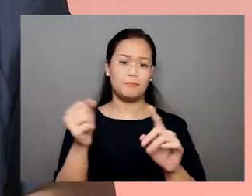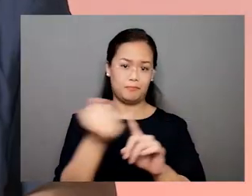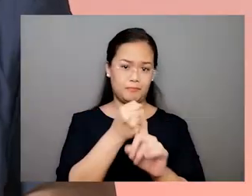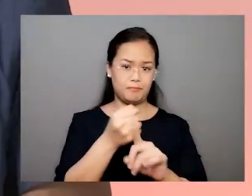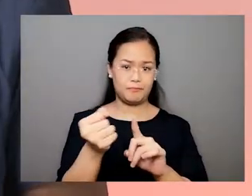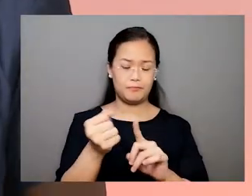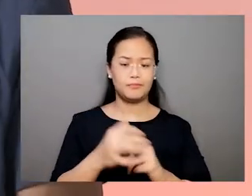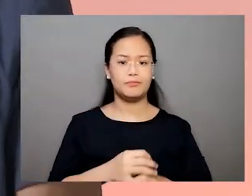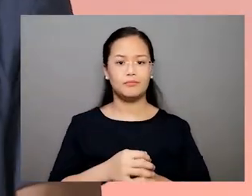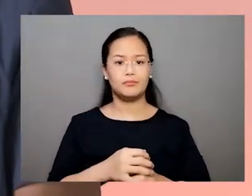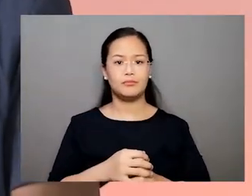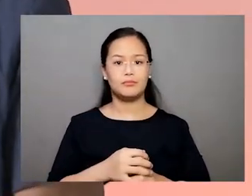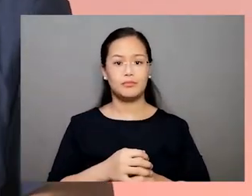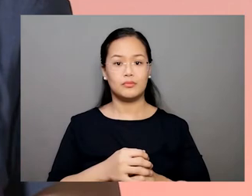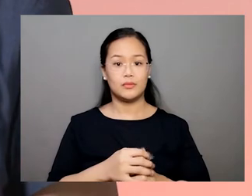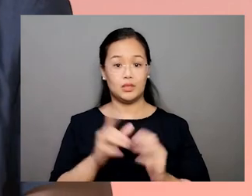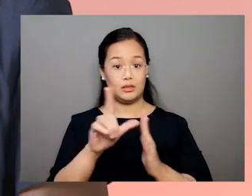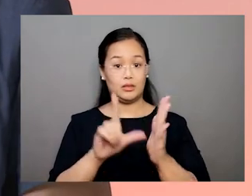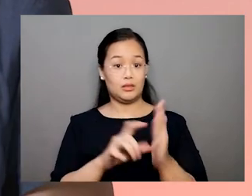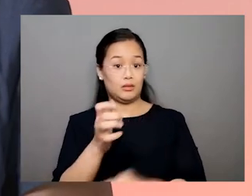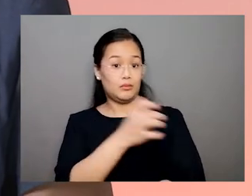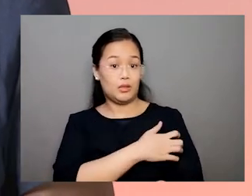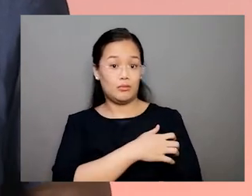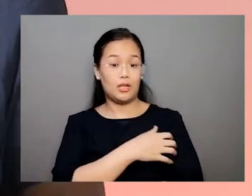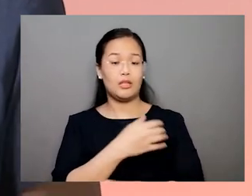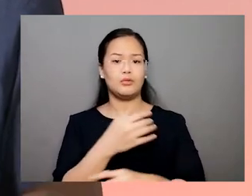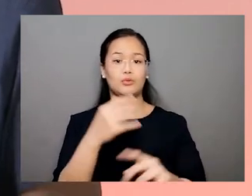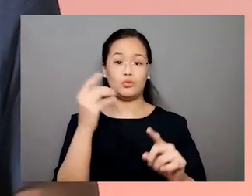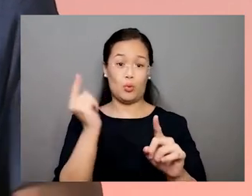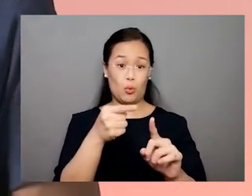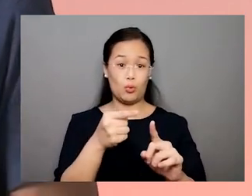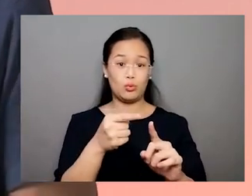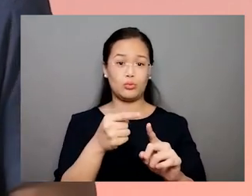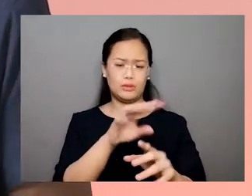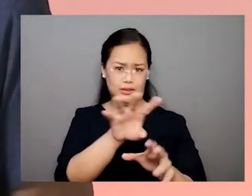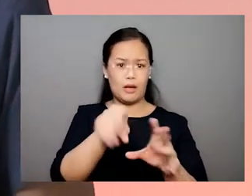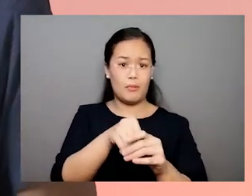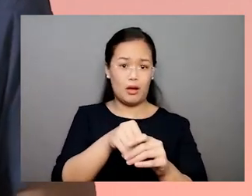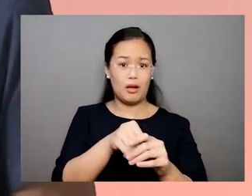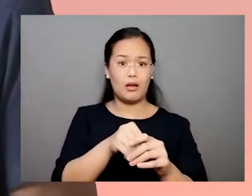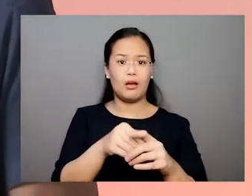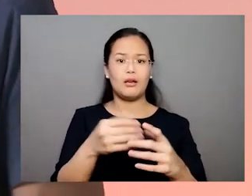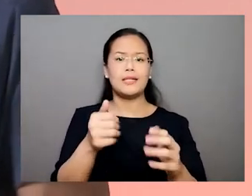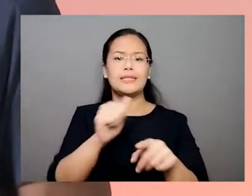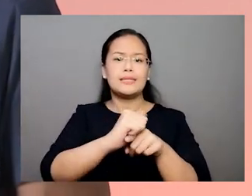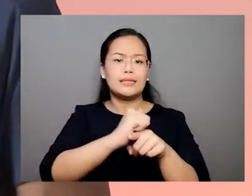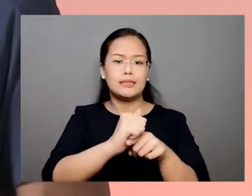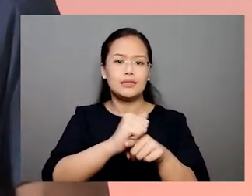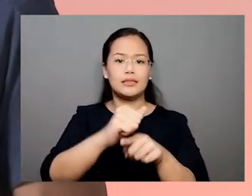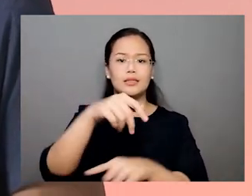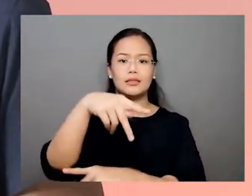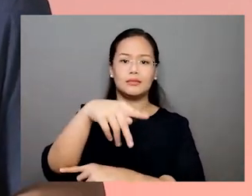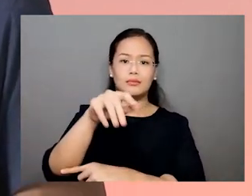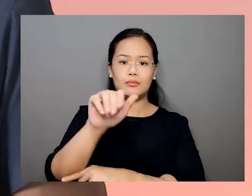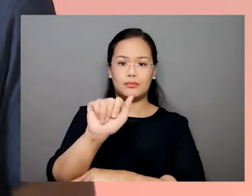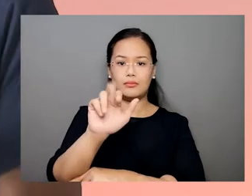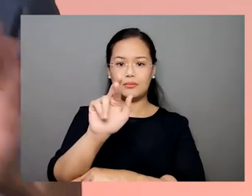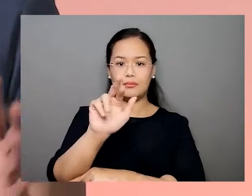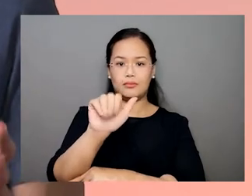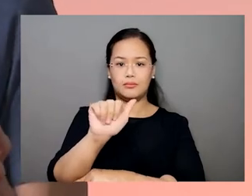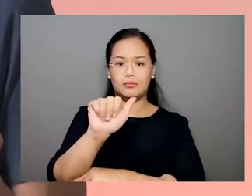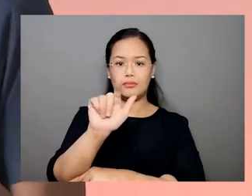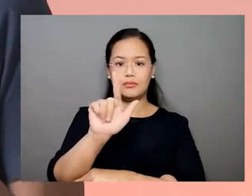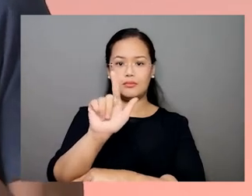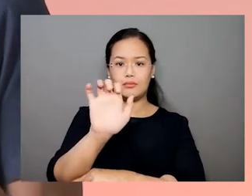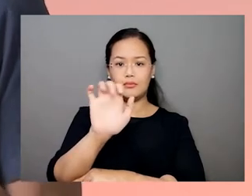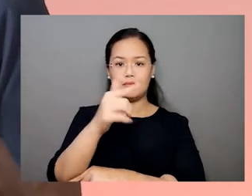A common feature of legal empowerment programs is the training of community paralegals. They are community members, non